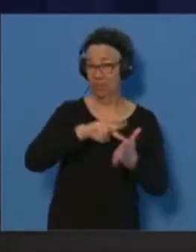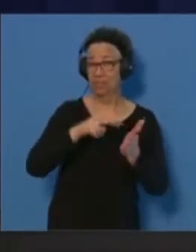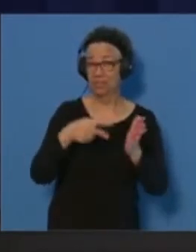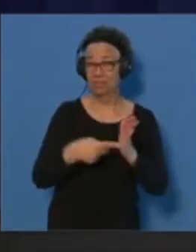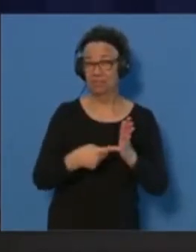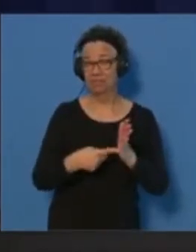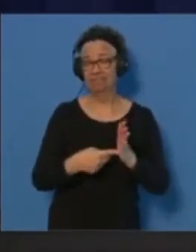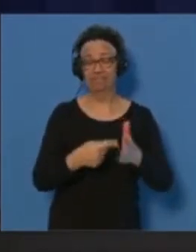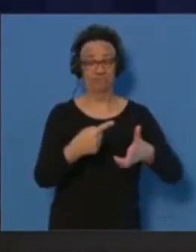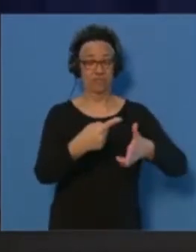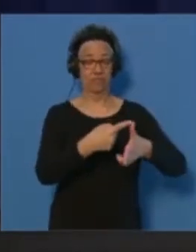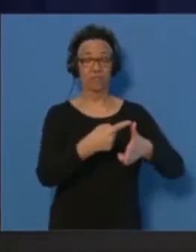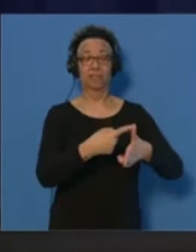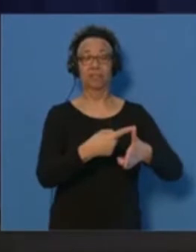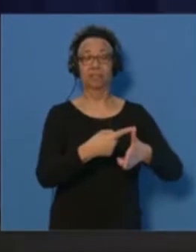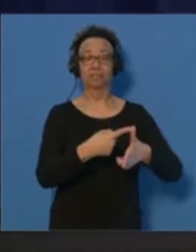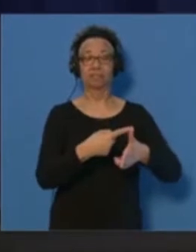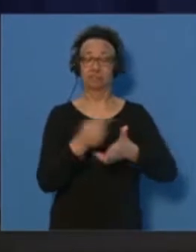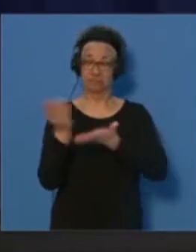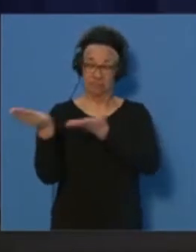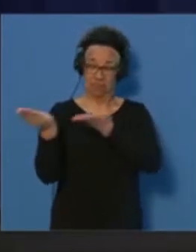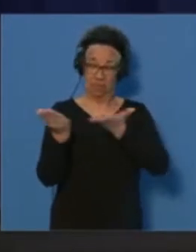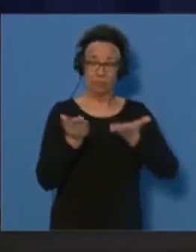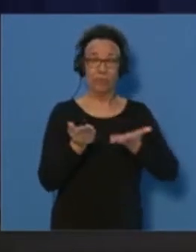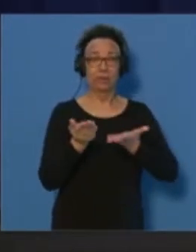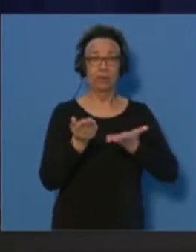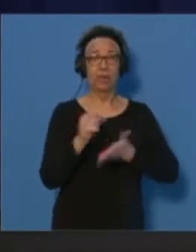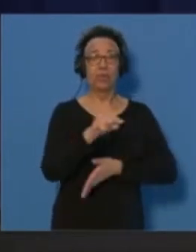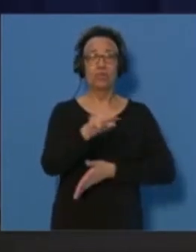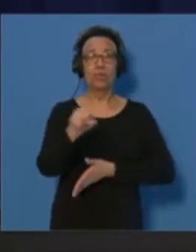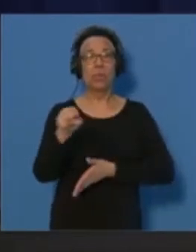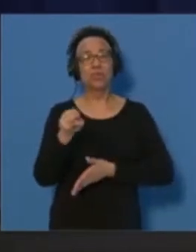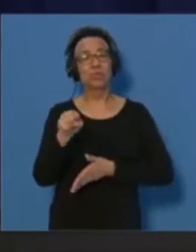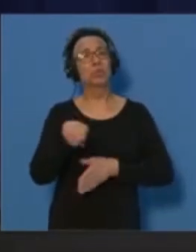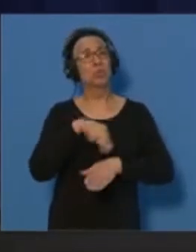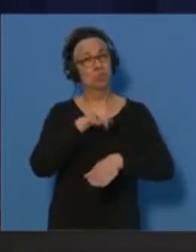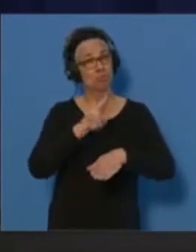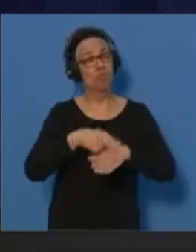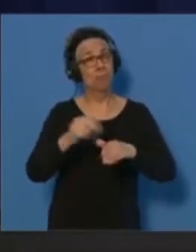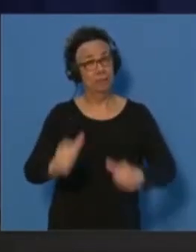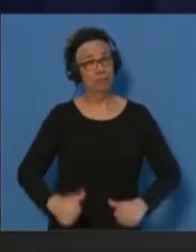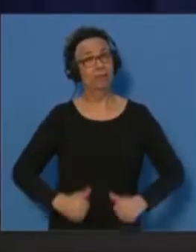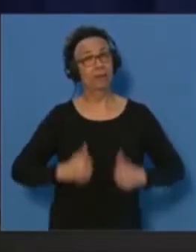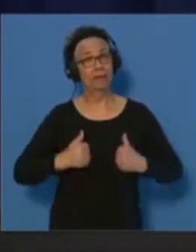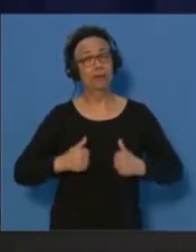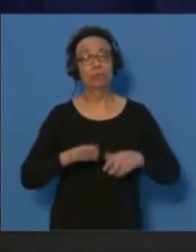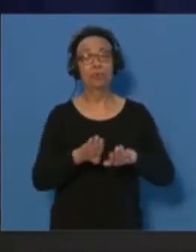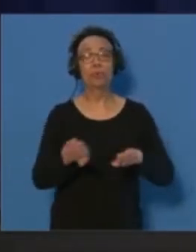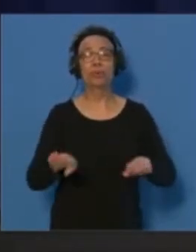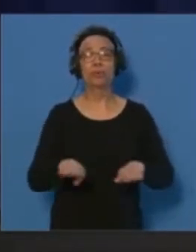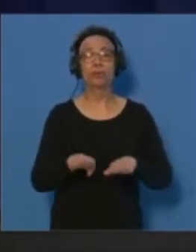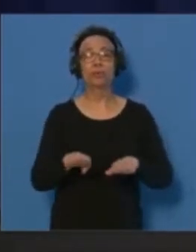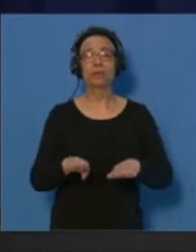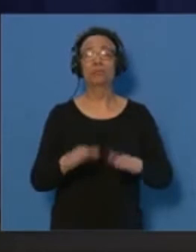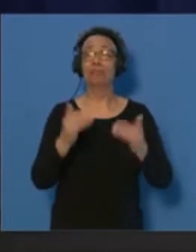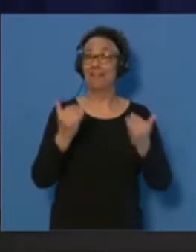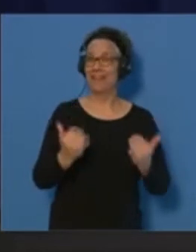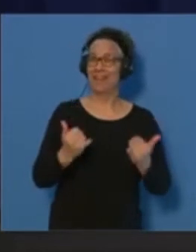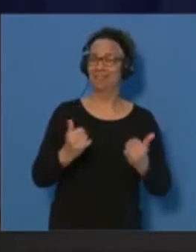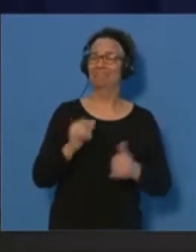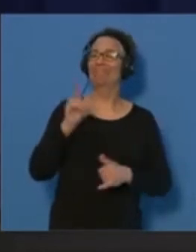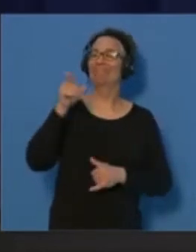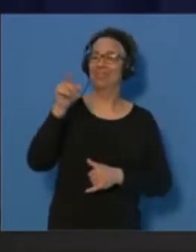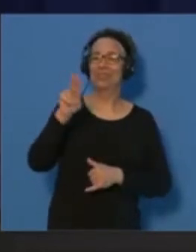First, to bring back those ordinarily residents in Bermuda who are currently in the UK,